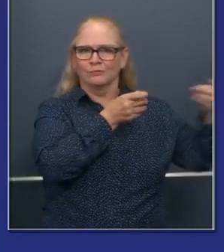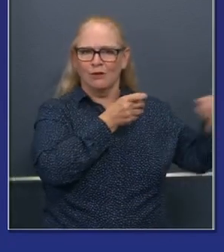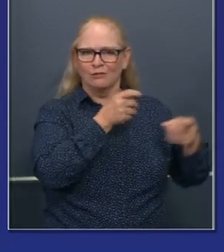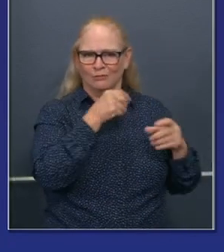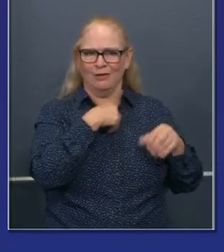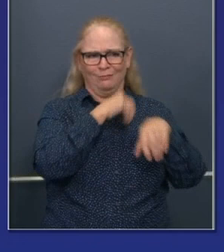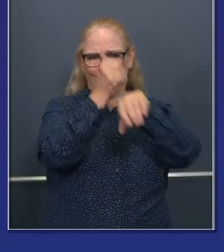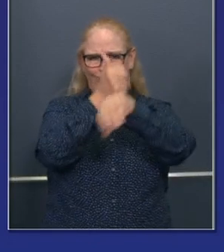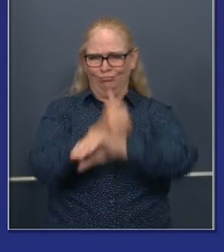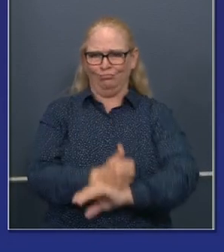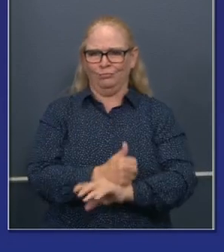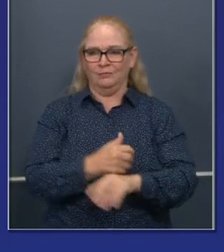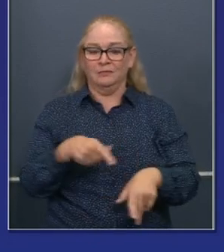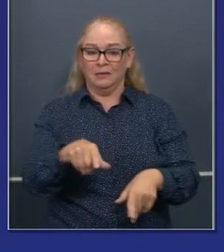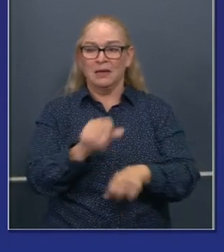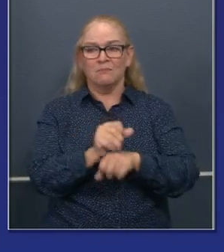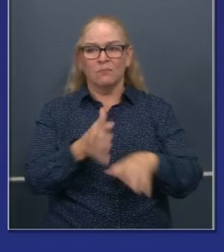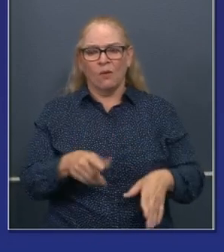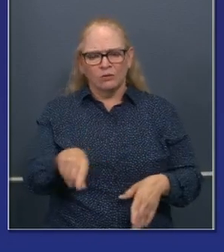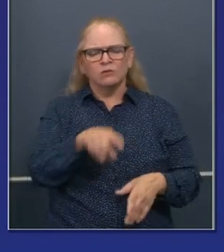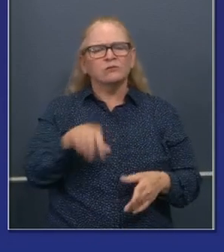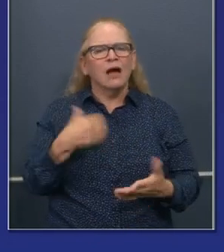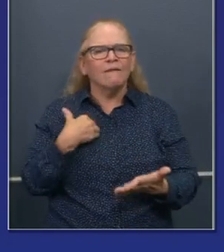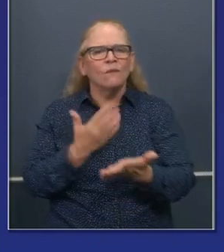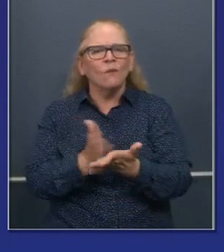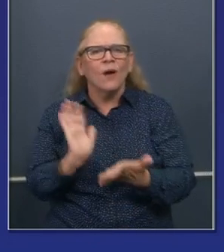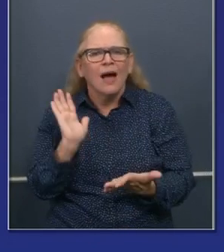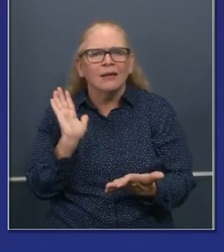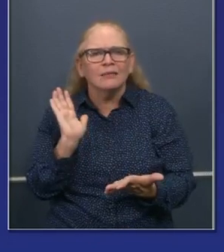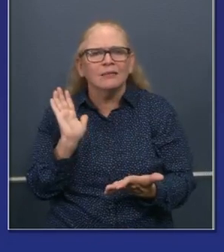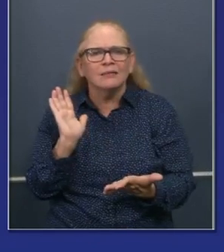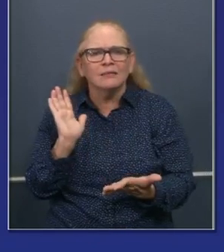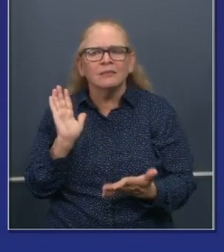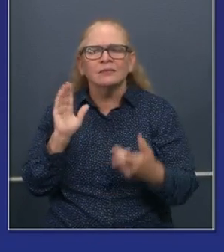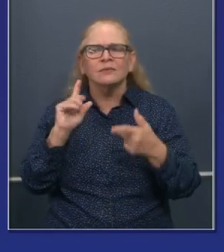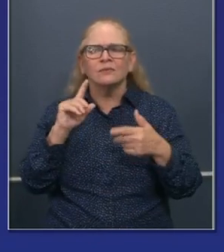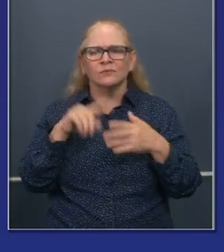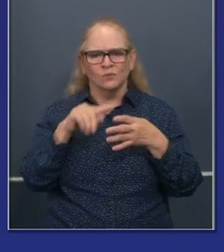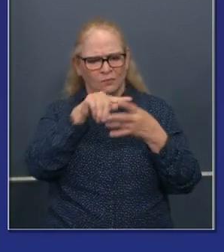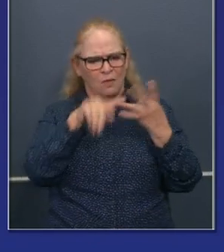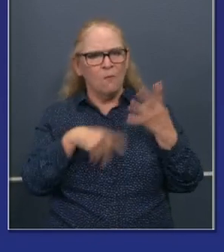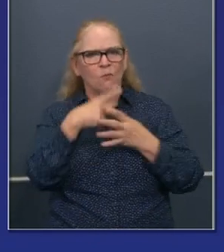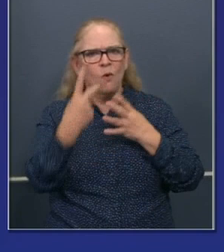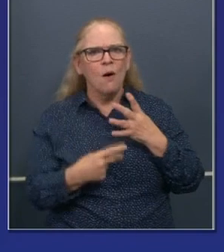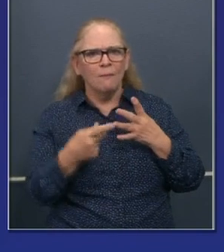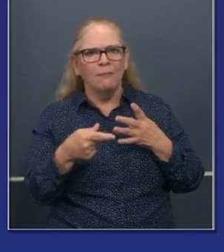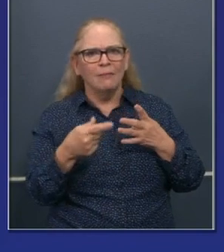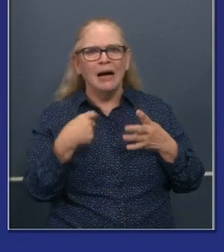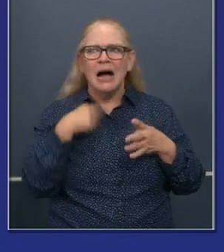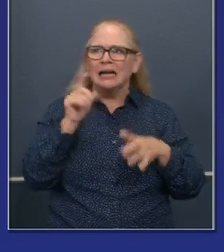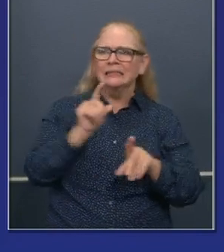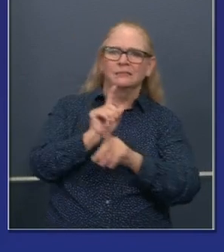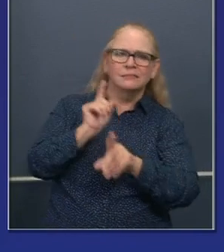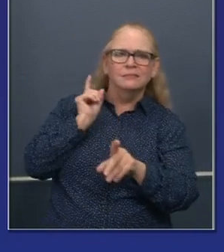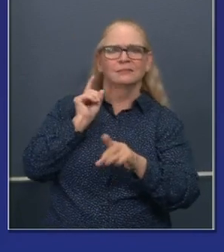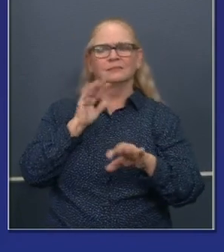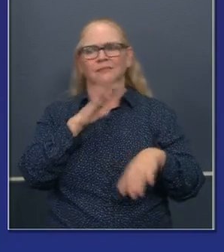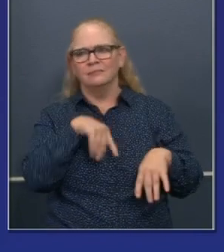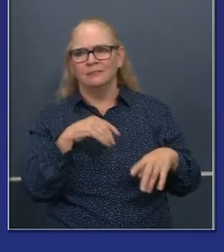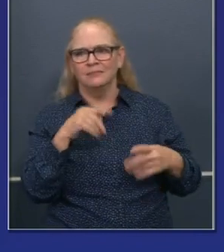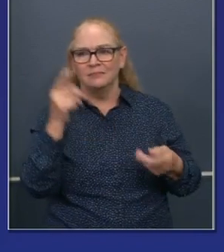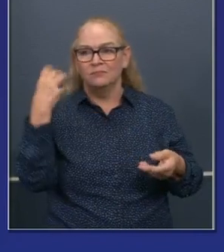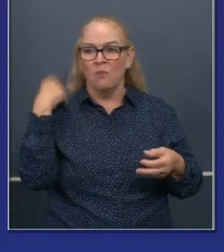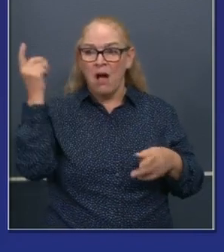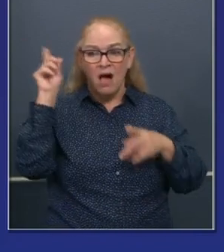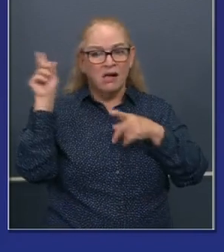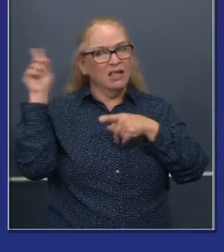a lot of these programs that actually pay in to these programs are aware that they're entitled to them and, and they don't have any retaliation. It's always an